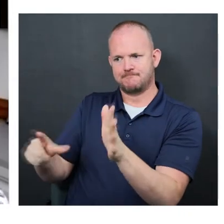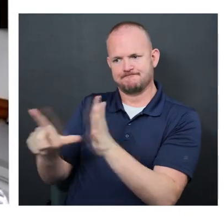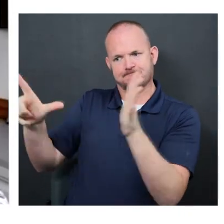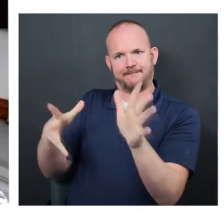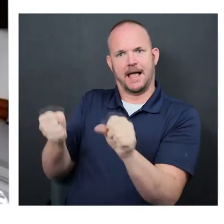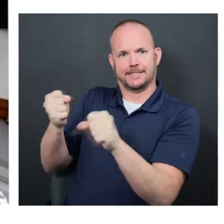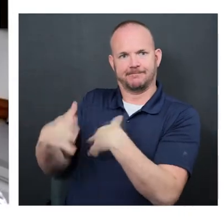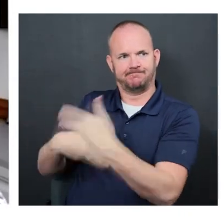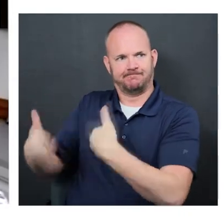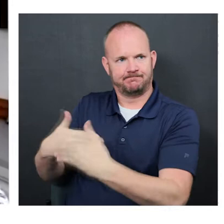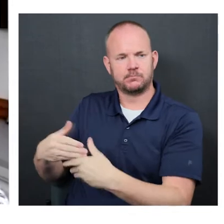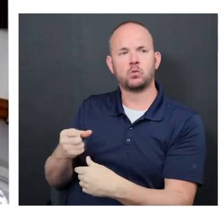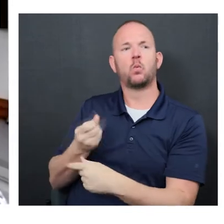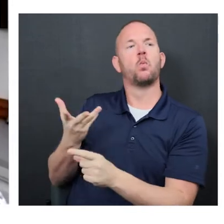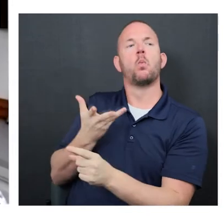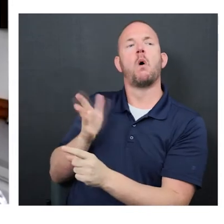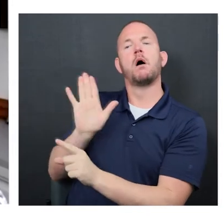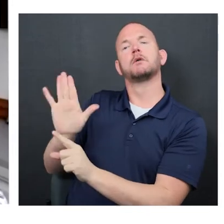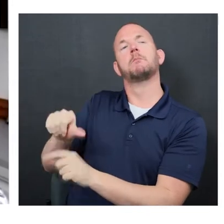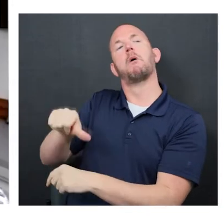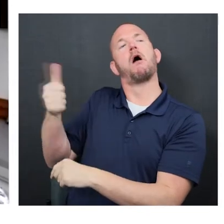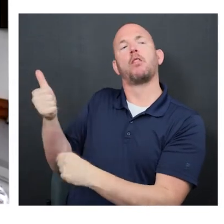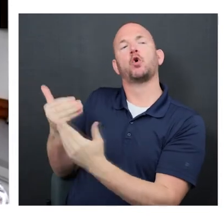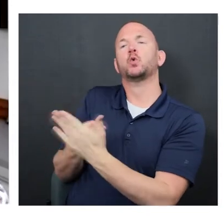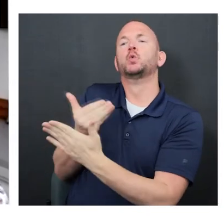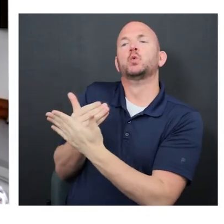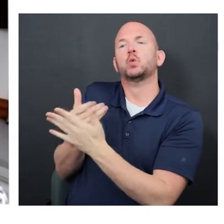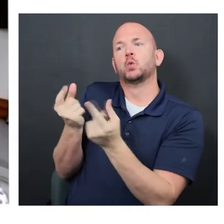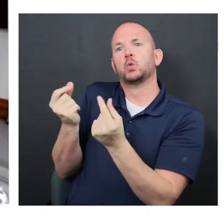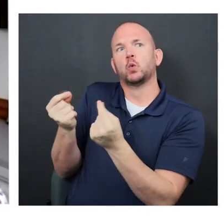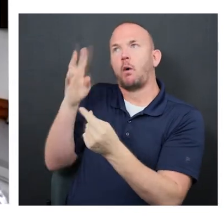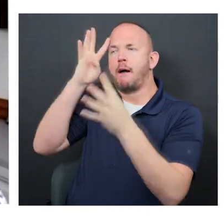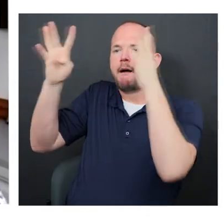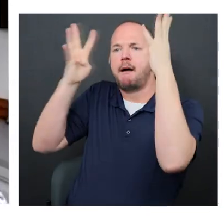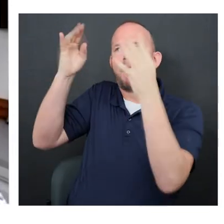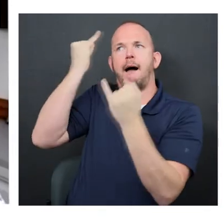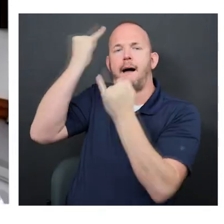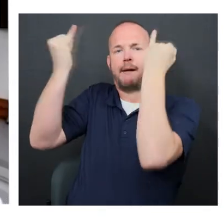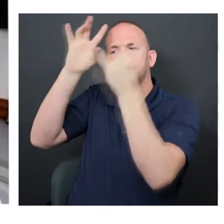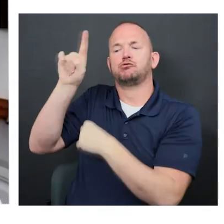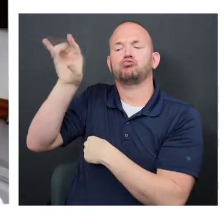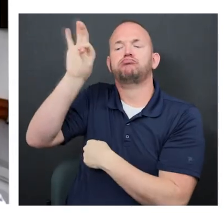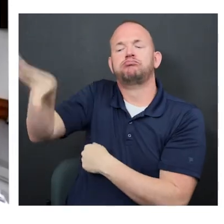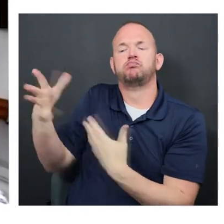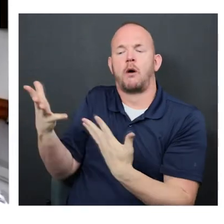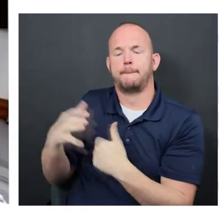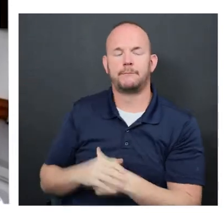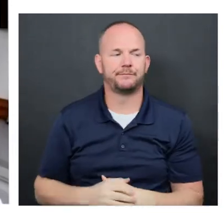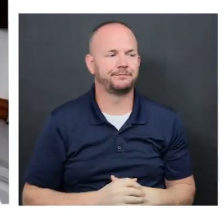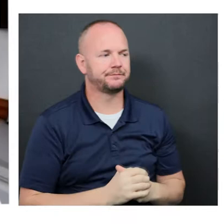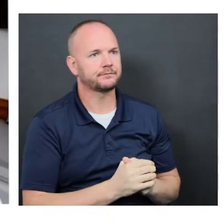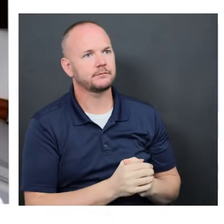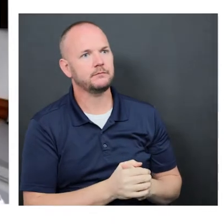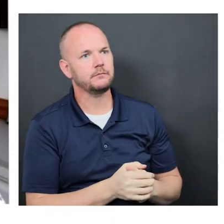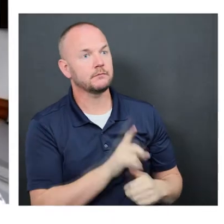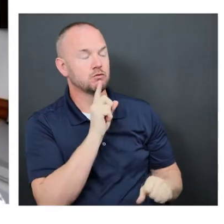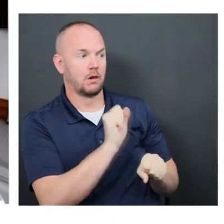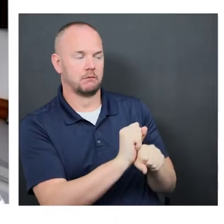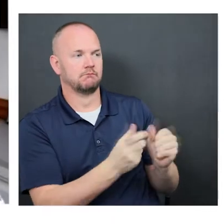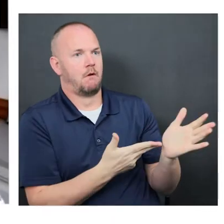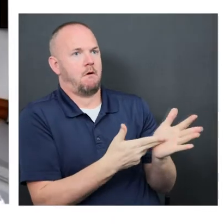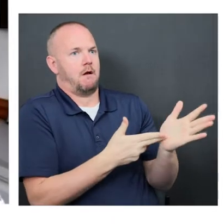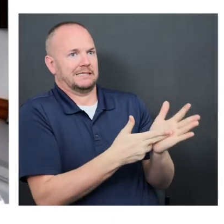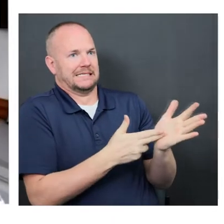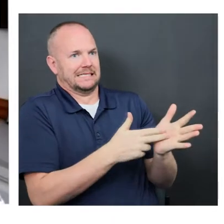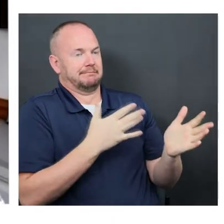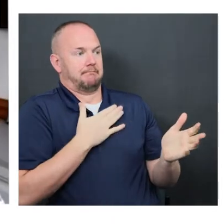to be able to react. What were some of those new innovative things you had to put in place? In all honesty, I lost